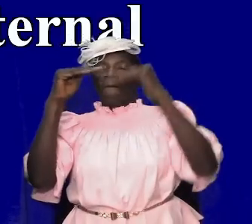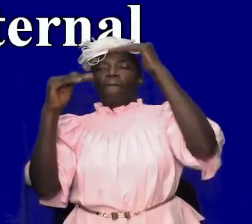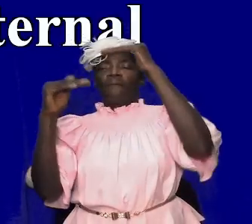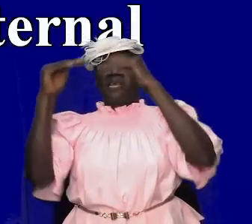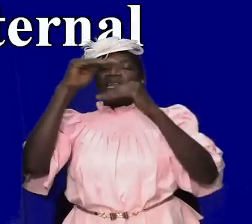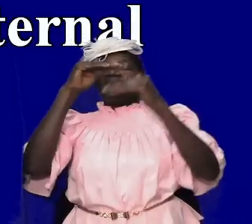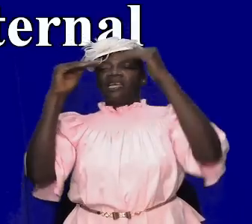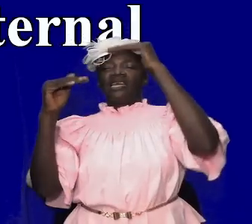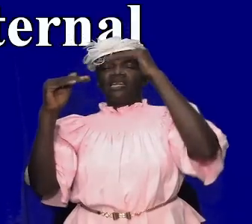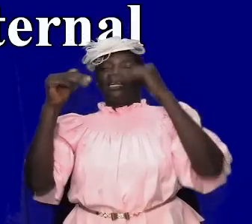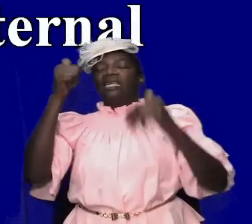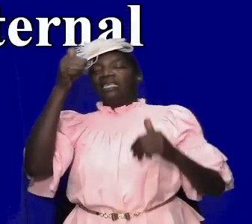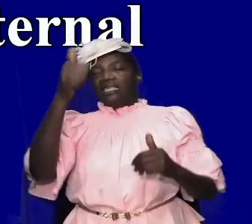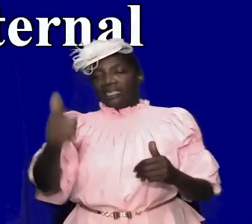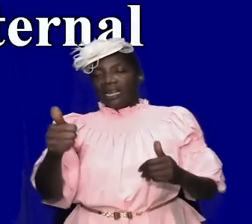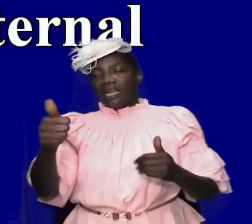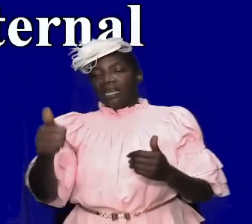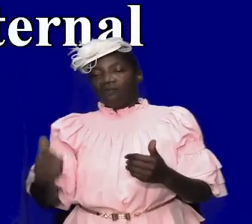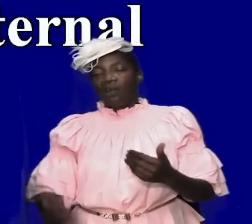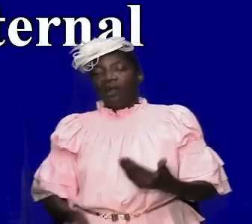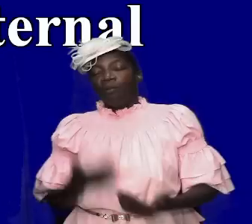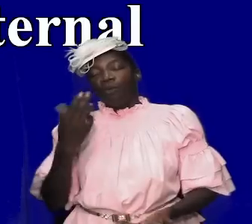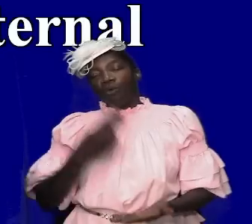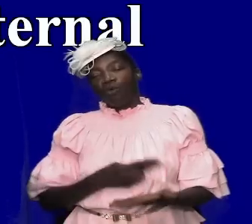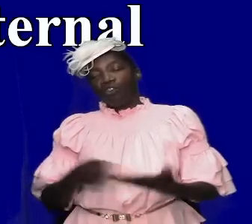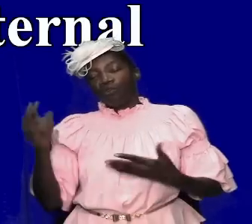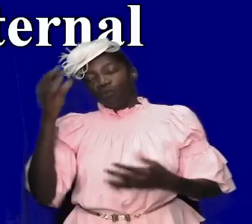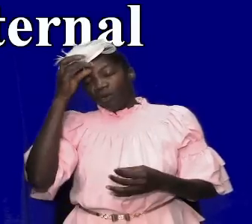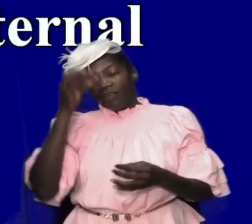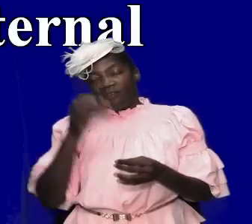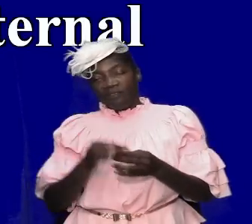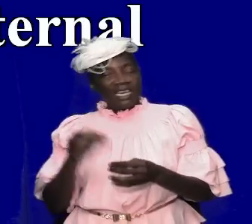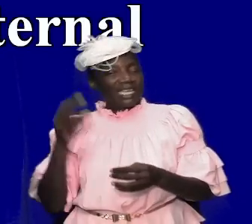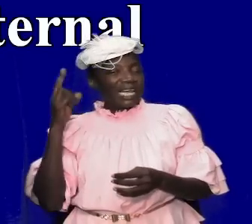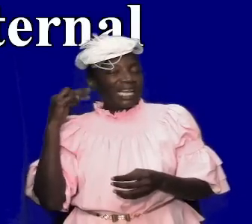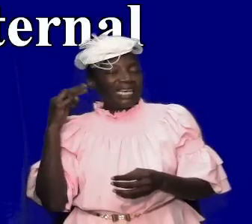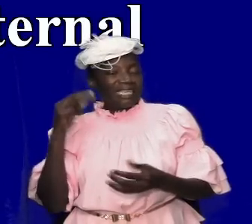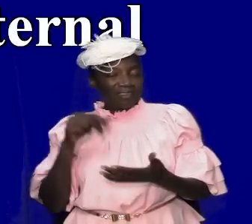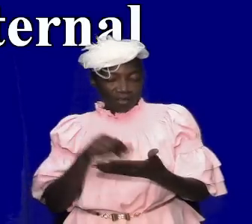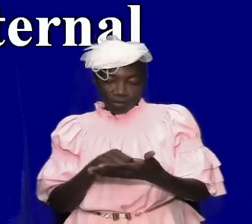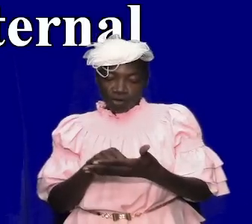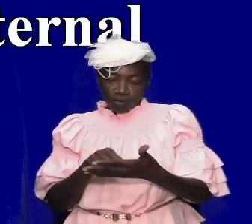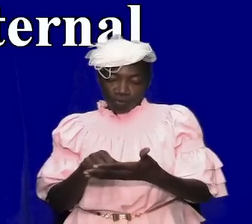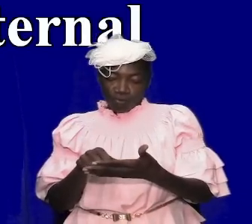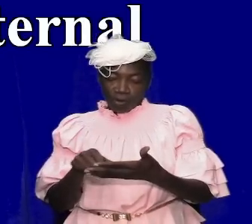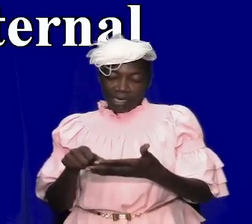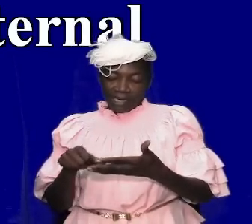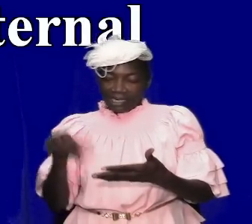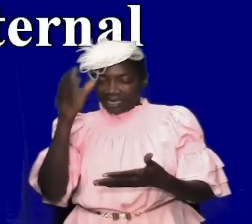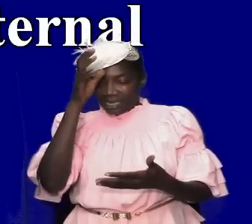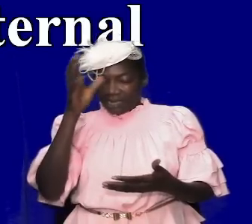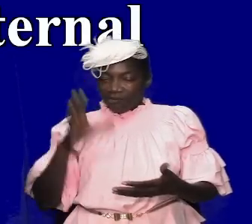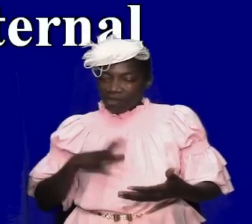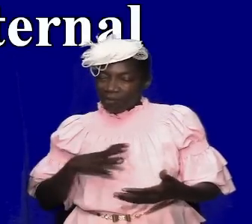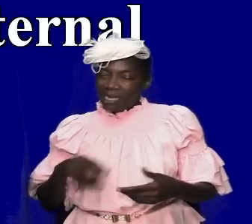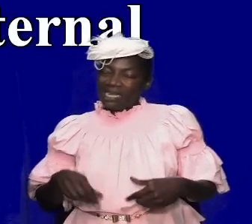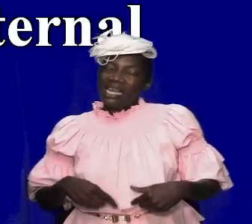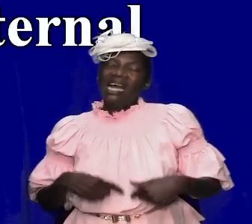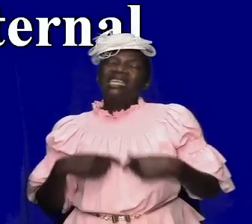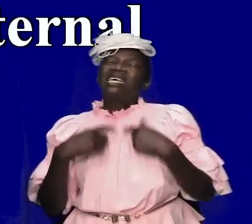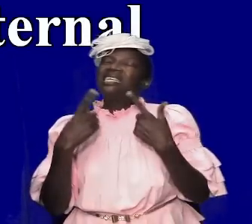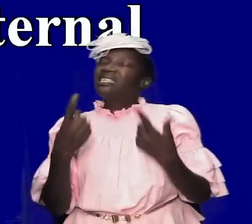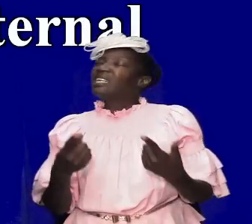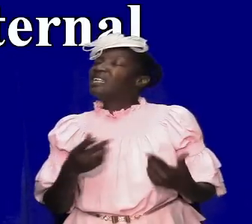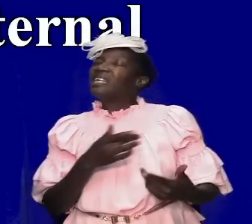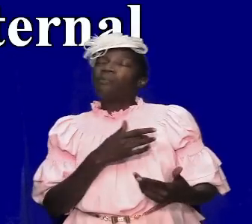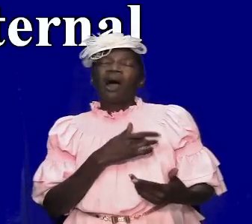most holy faith when you listen to the right things of these men as they convey their heart and convey